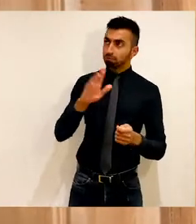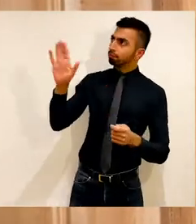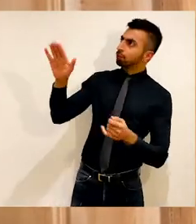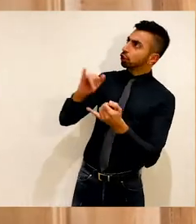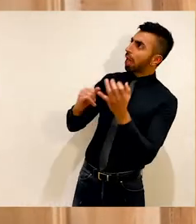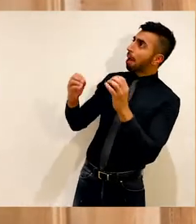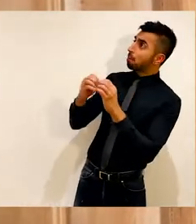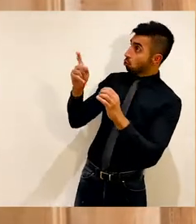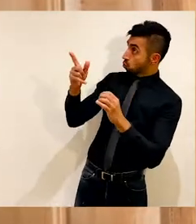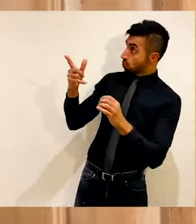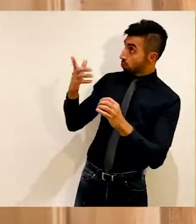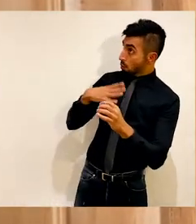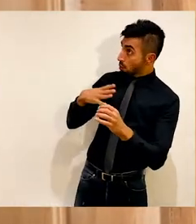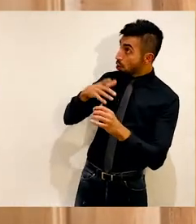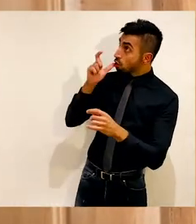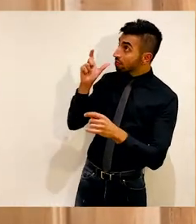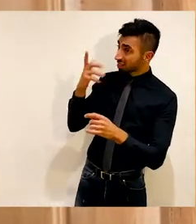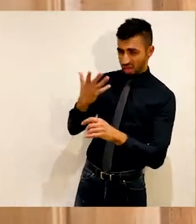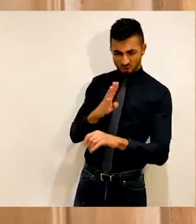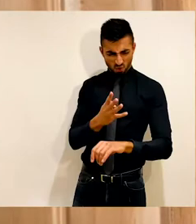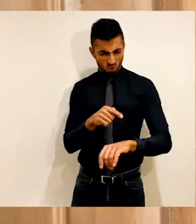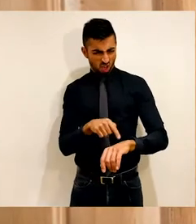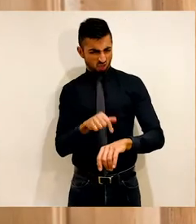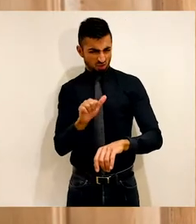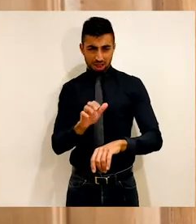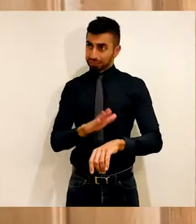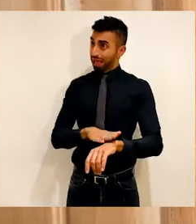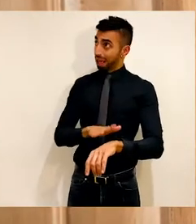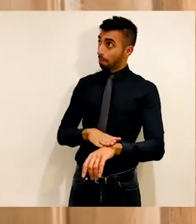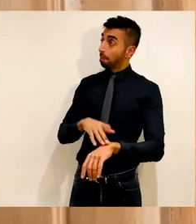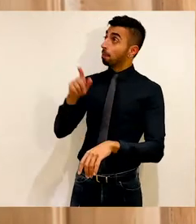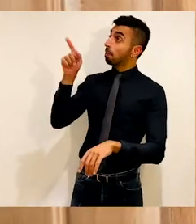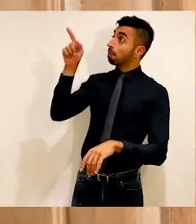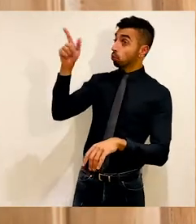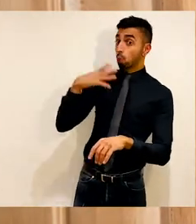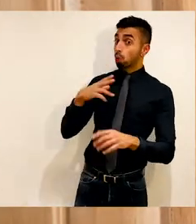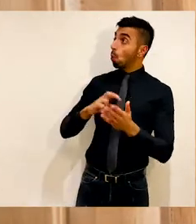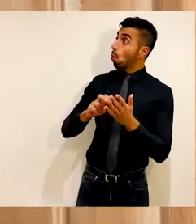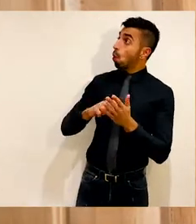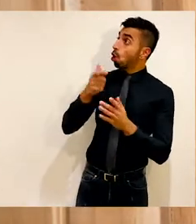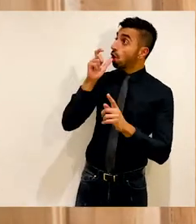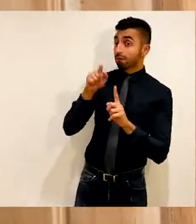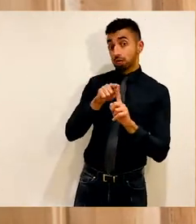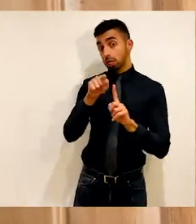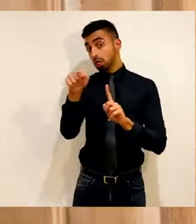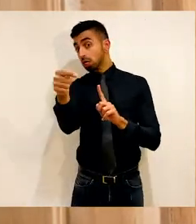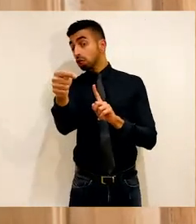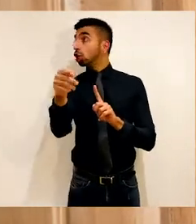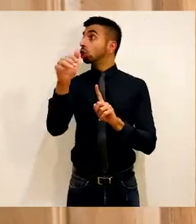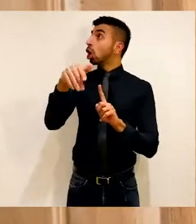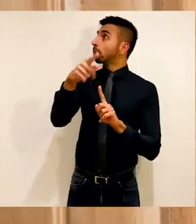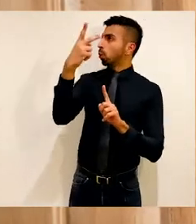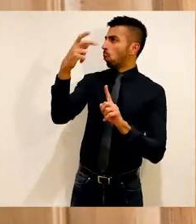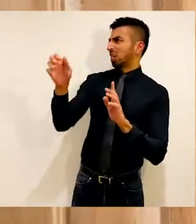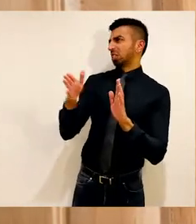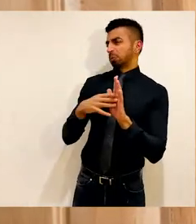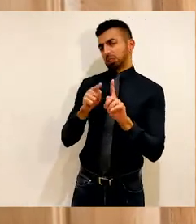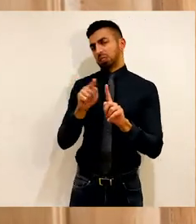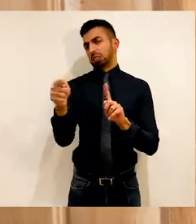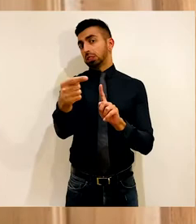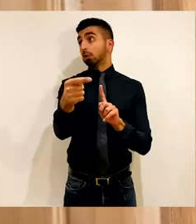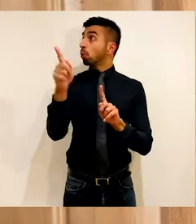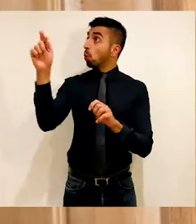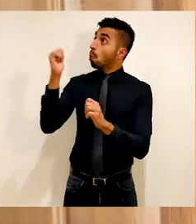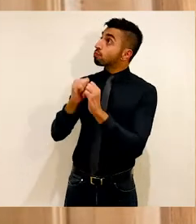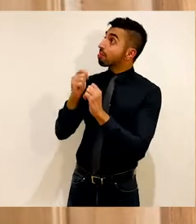do you fancy a coffee? It's four o'clock. If you want to walk to get a coffee, the closest shop is about 24 minutes away from you. But if you